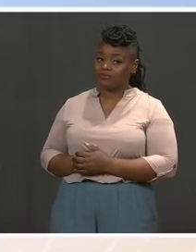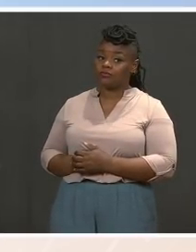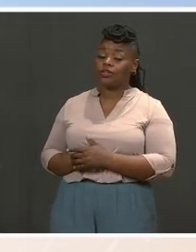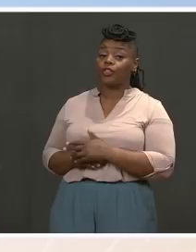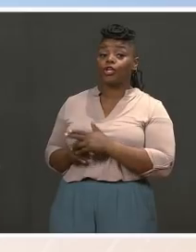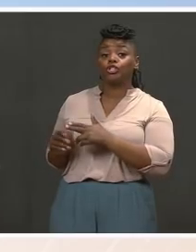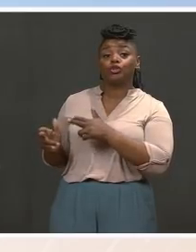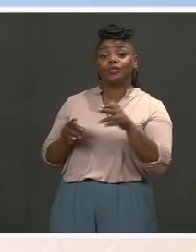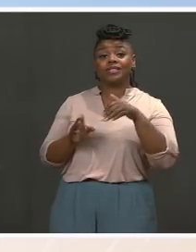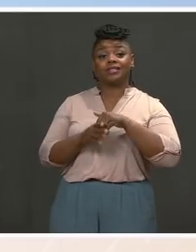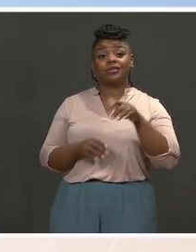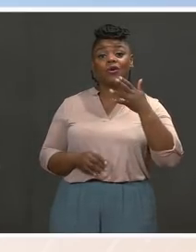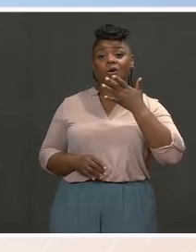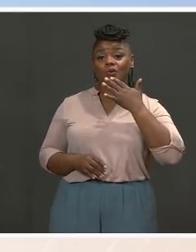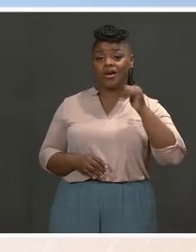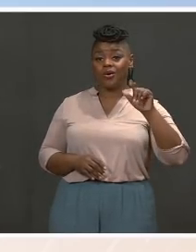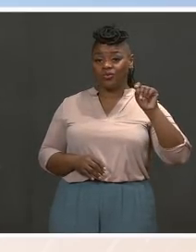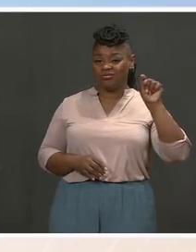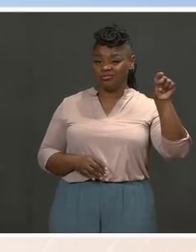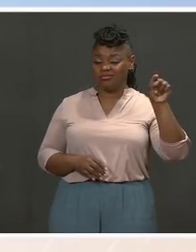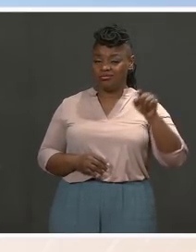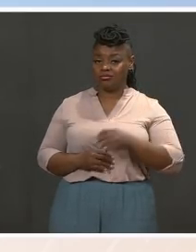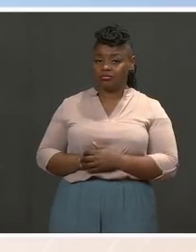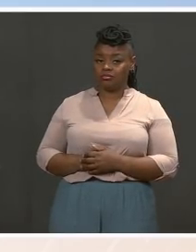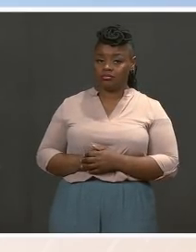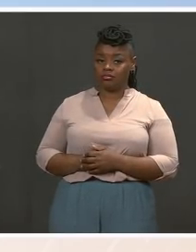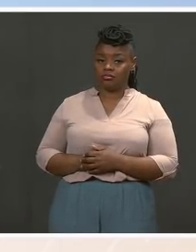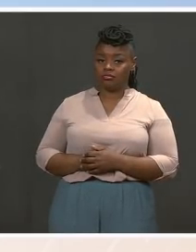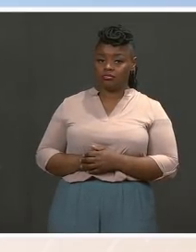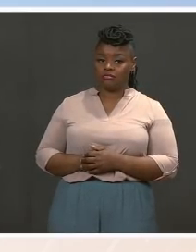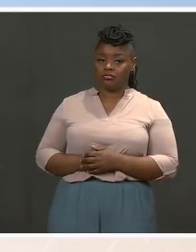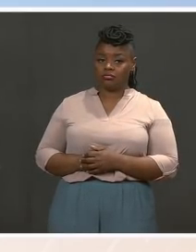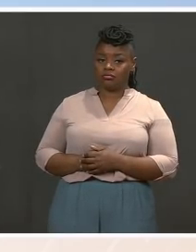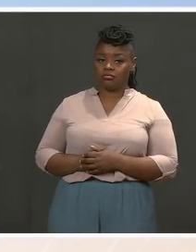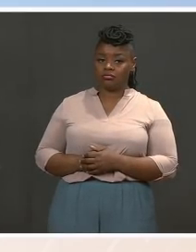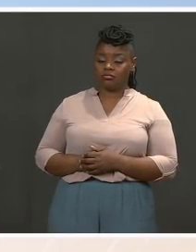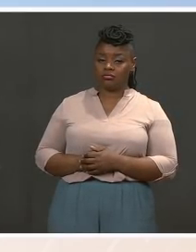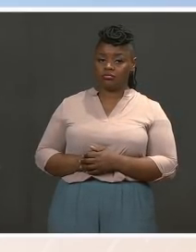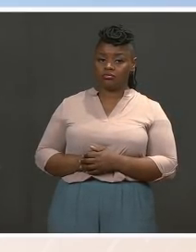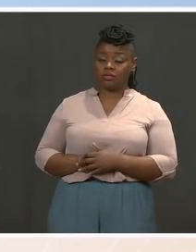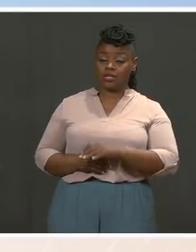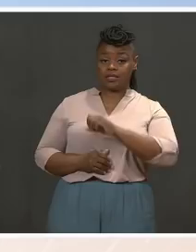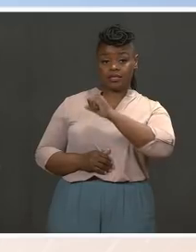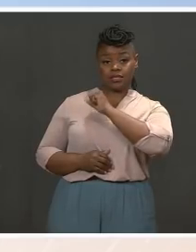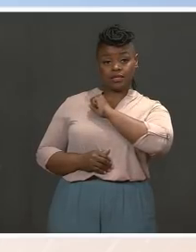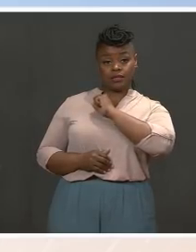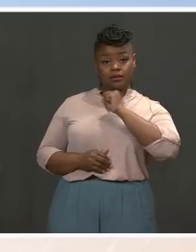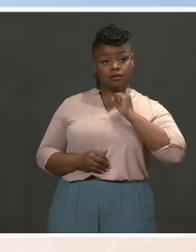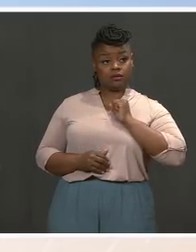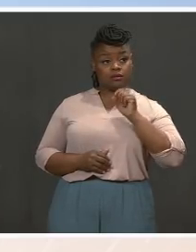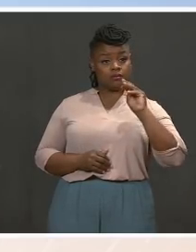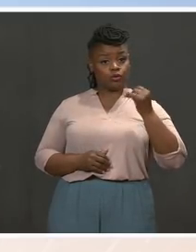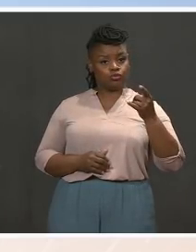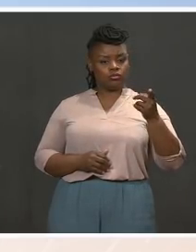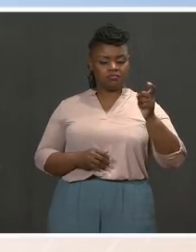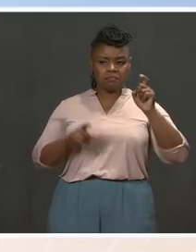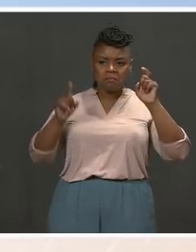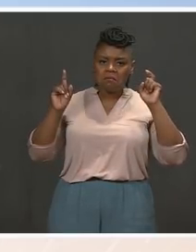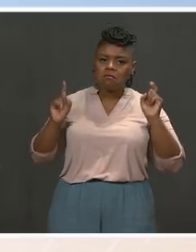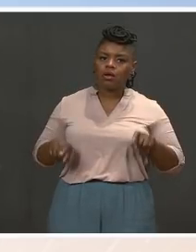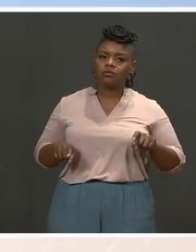said Congress must act. Senator- Senate Majority Leader Schumer has also said the Senate's poised to act. But Vice President